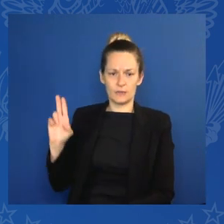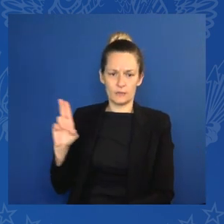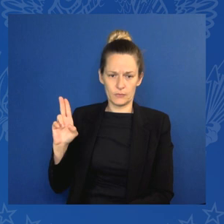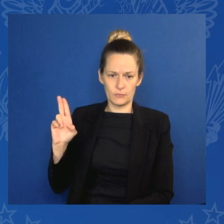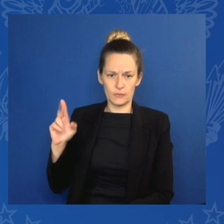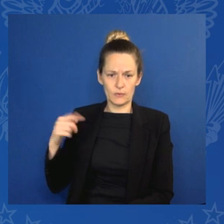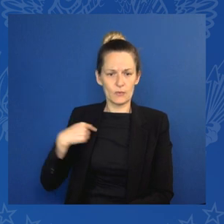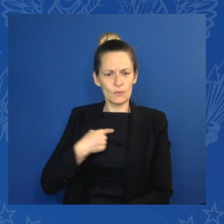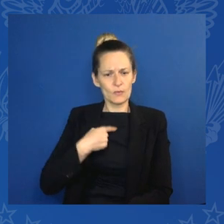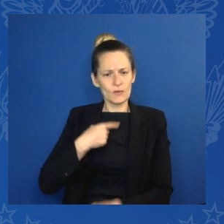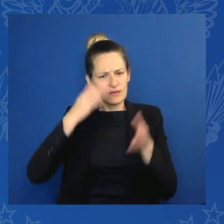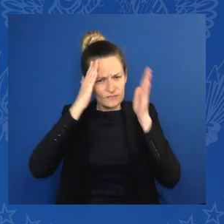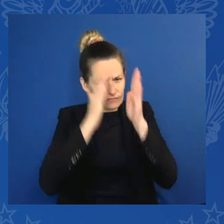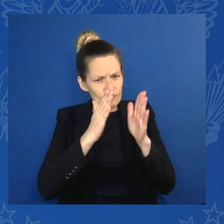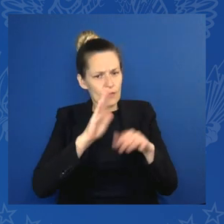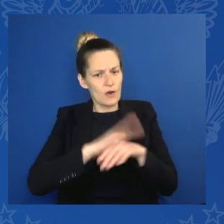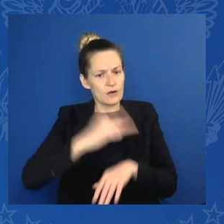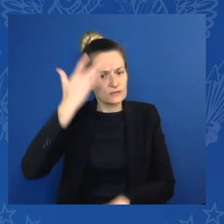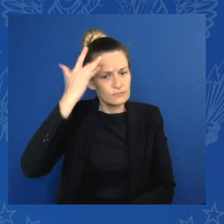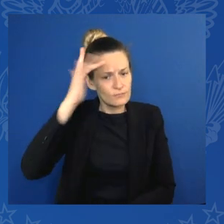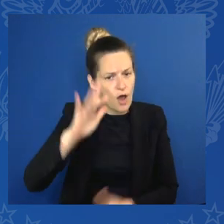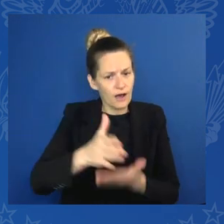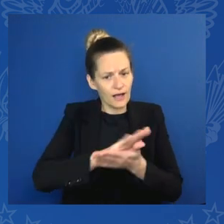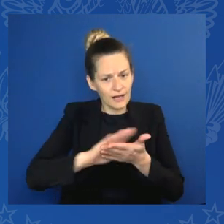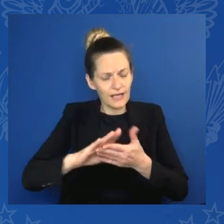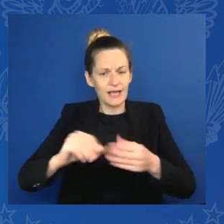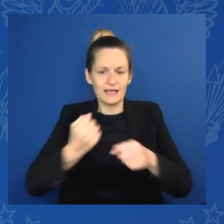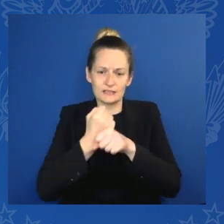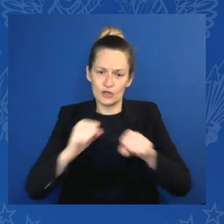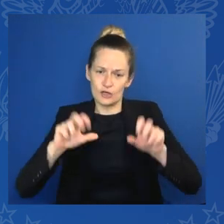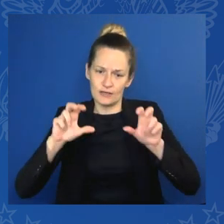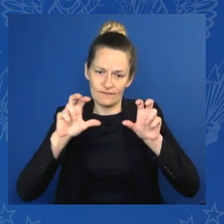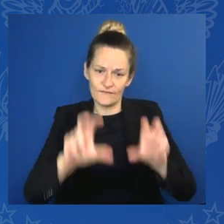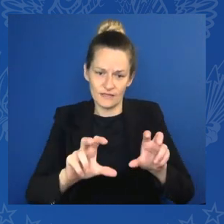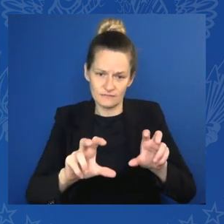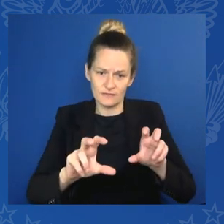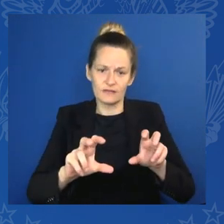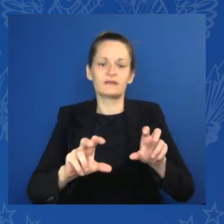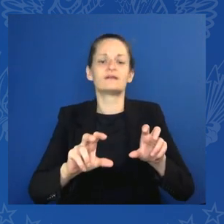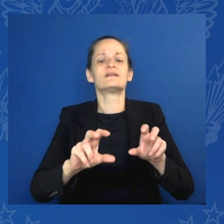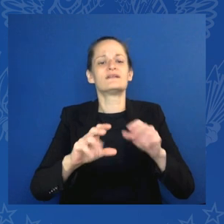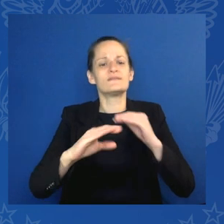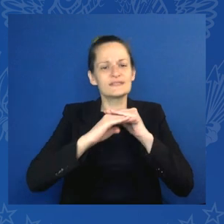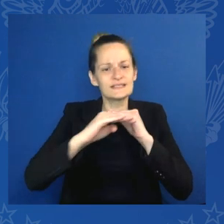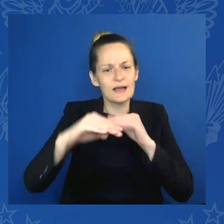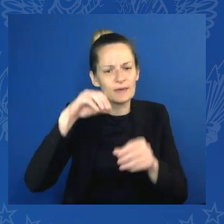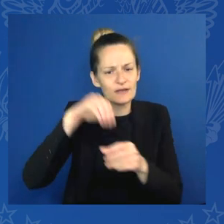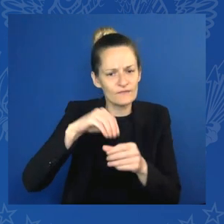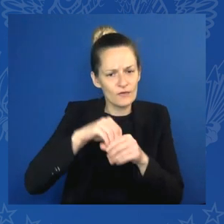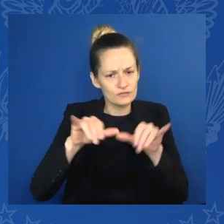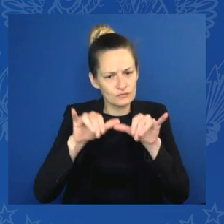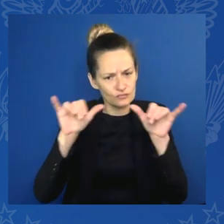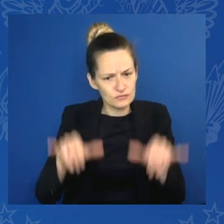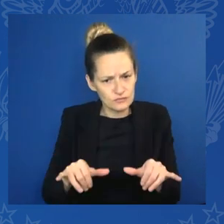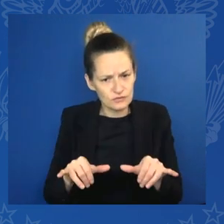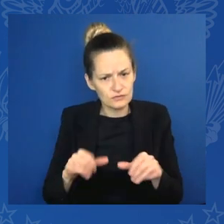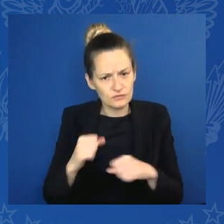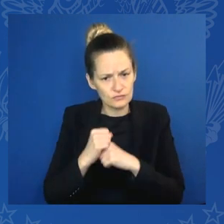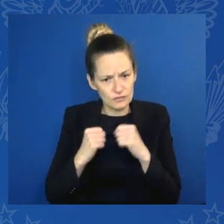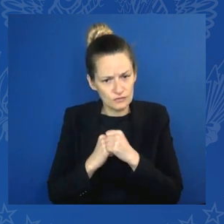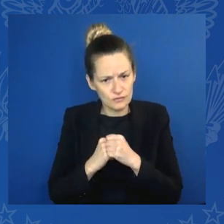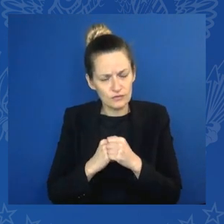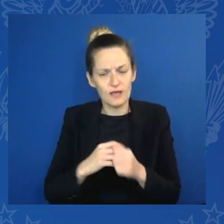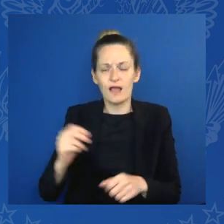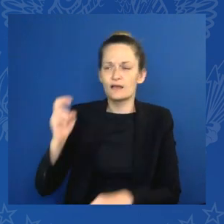investments in sustainable infrastructure, in digital, climate, energy, or transport. And we also